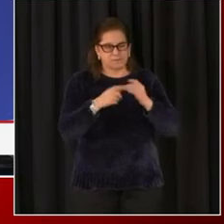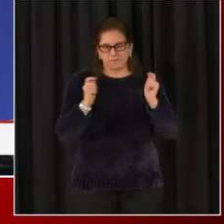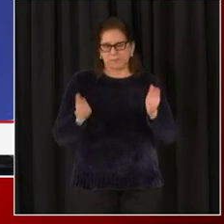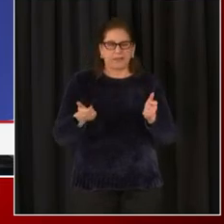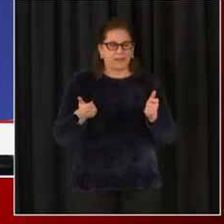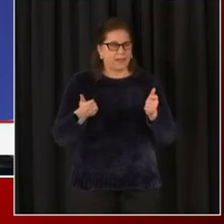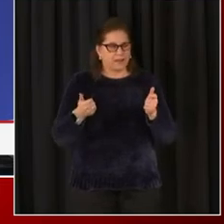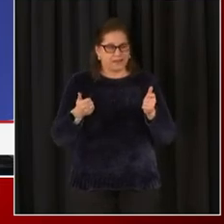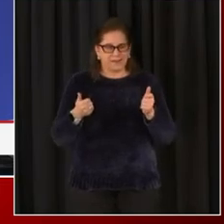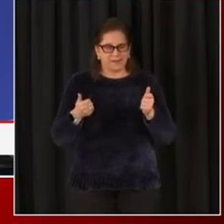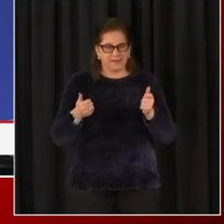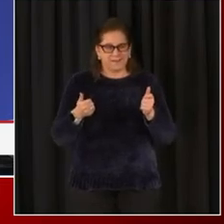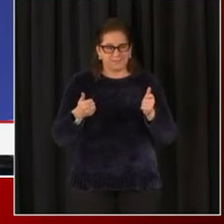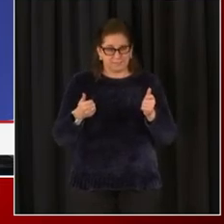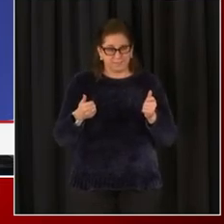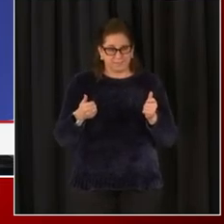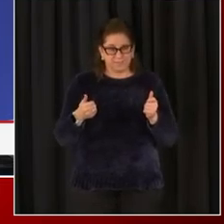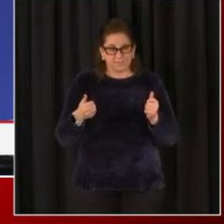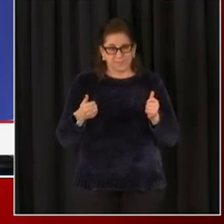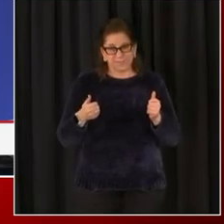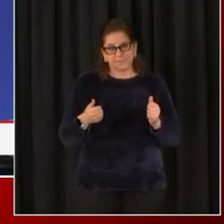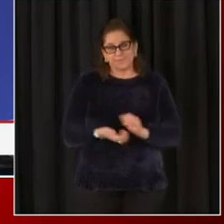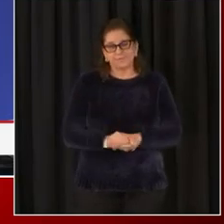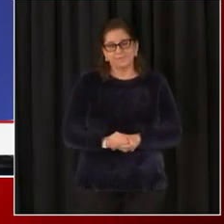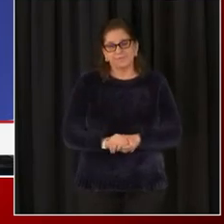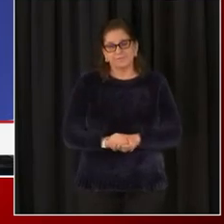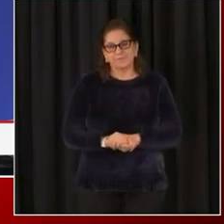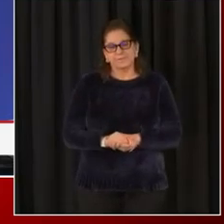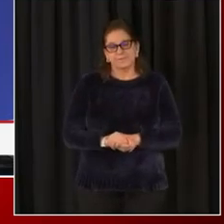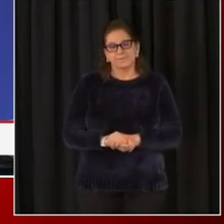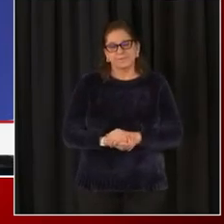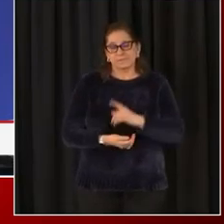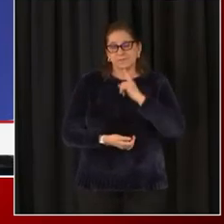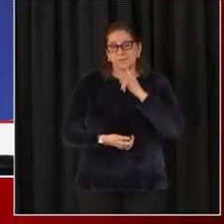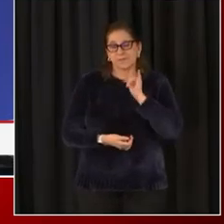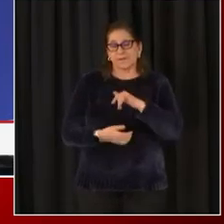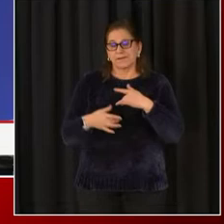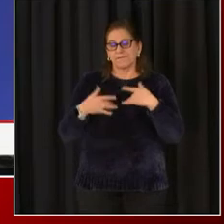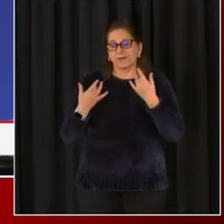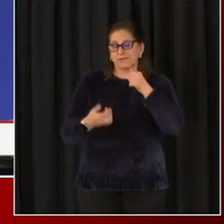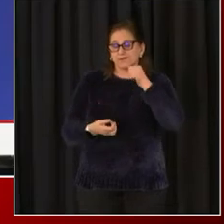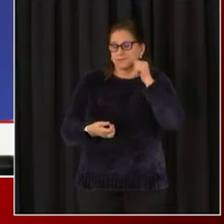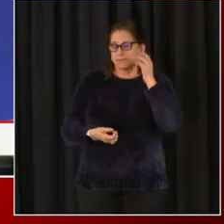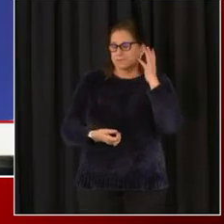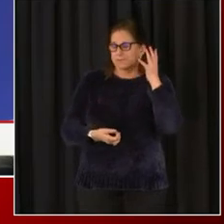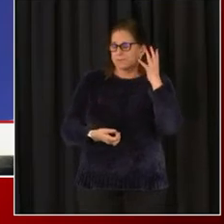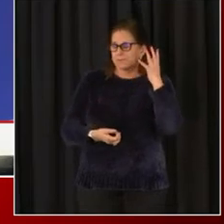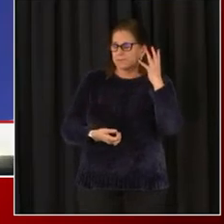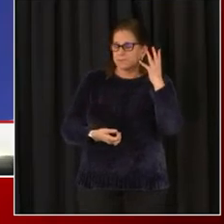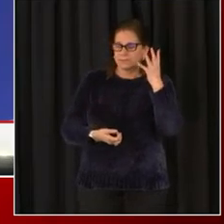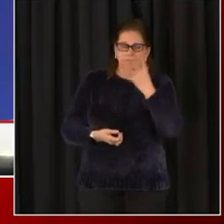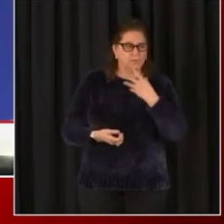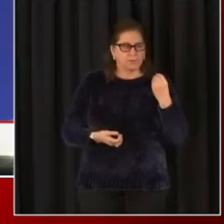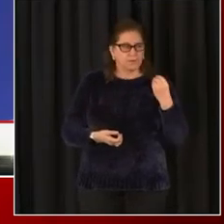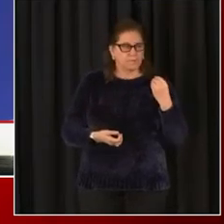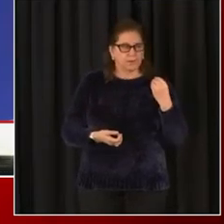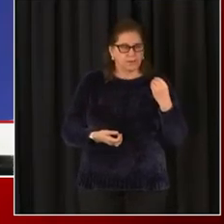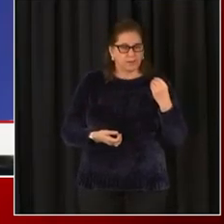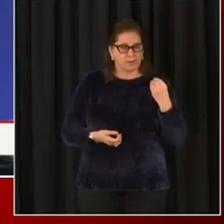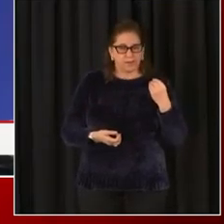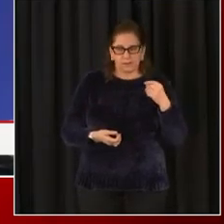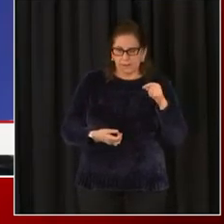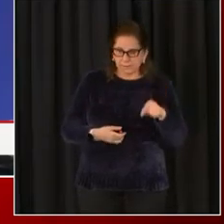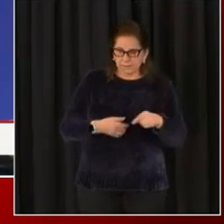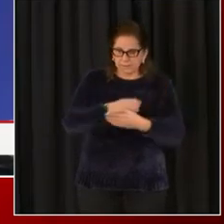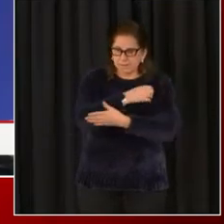hands, but, I do want to say it, it was a, uh, remarkable event. Um, I think that the circumstances in our country at